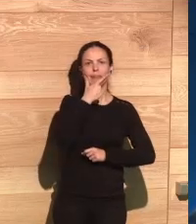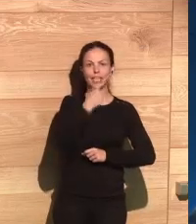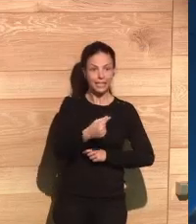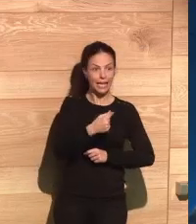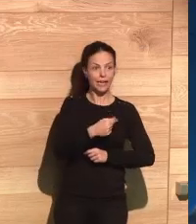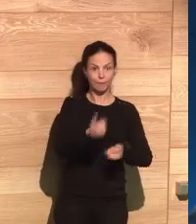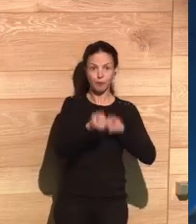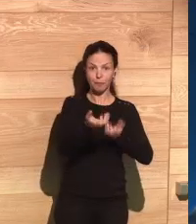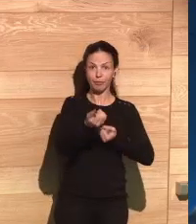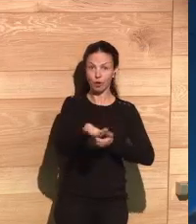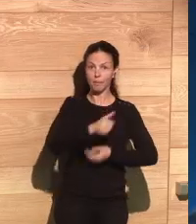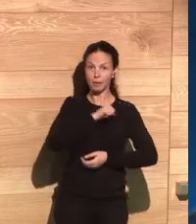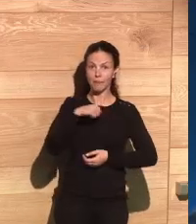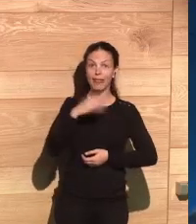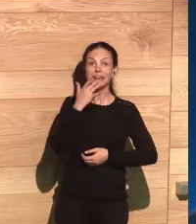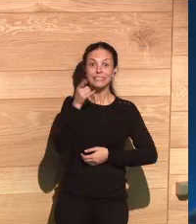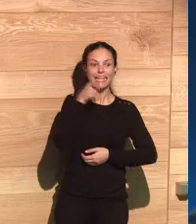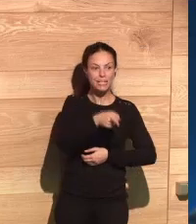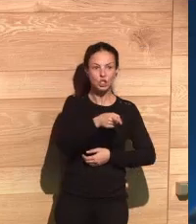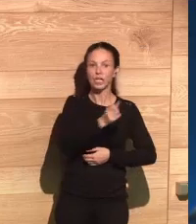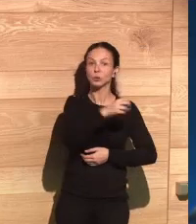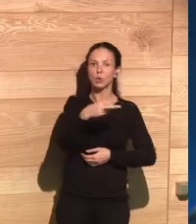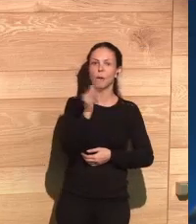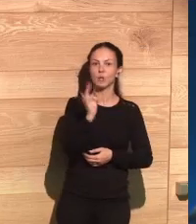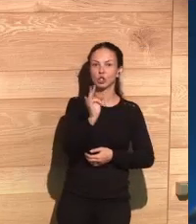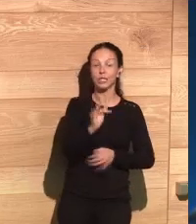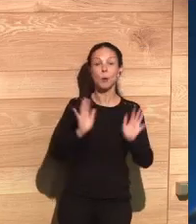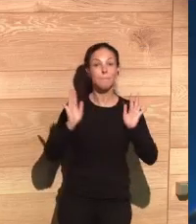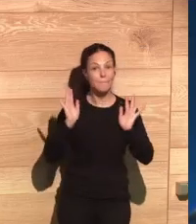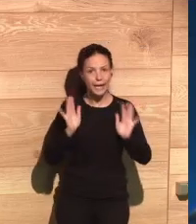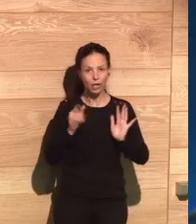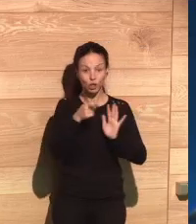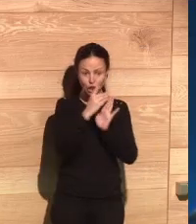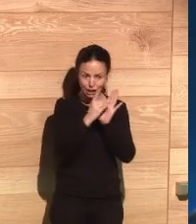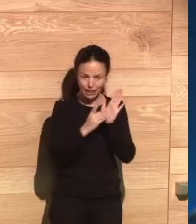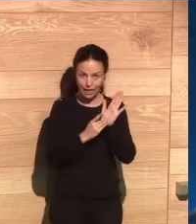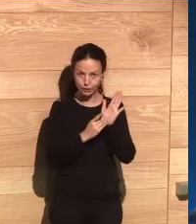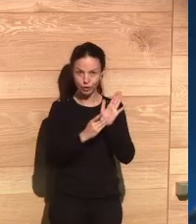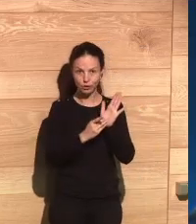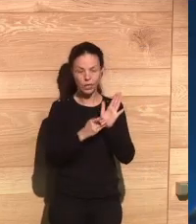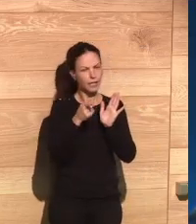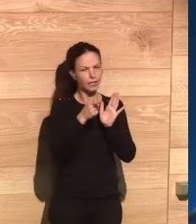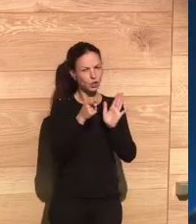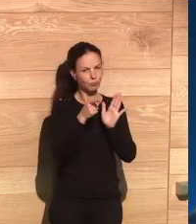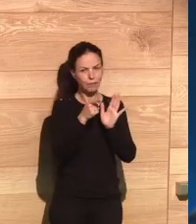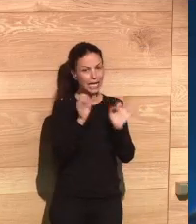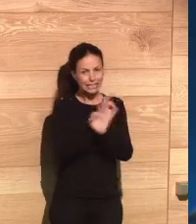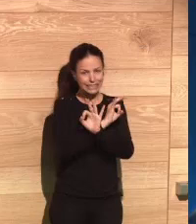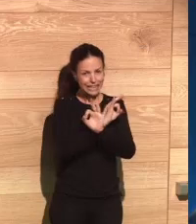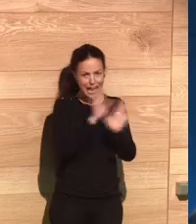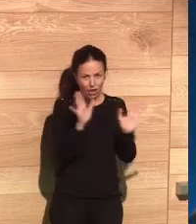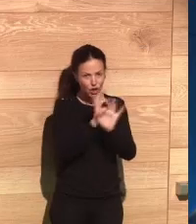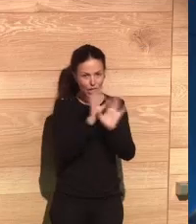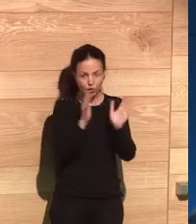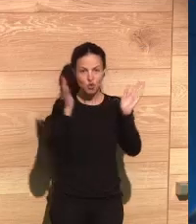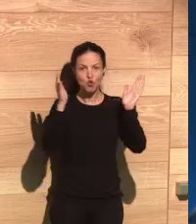removed good. But what happens with that data, I think, at this point, is just so unclear to the average person. Even to us scholars, it's very